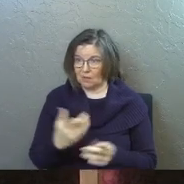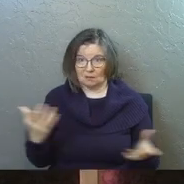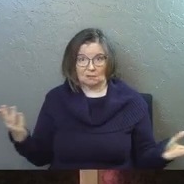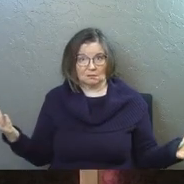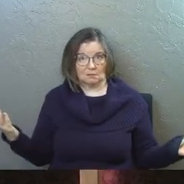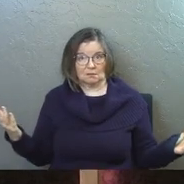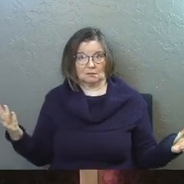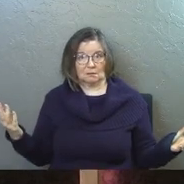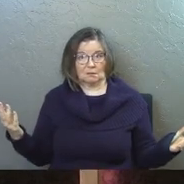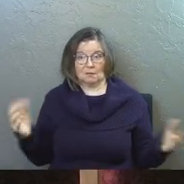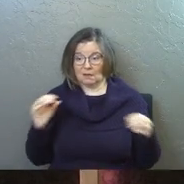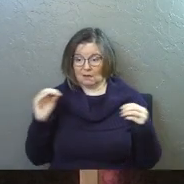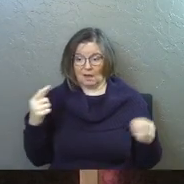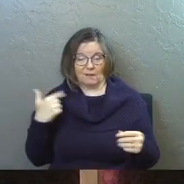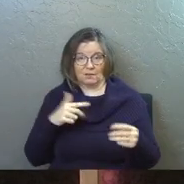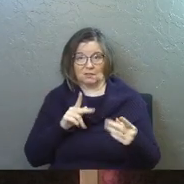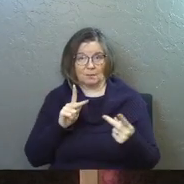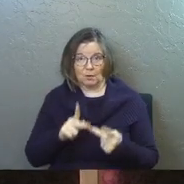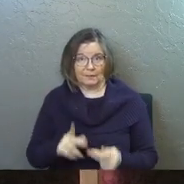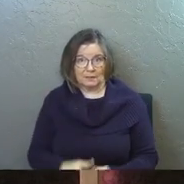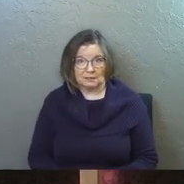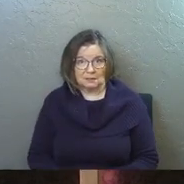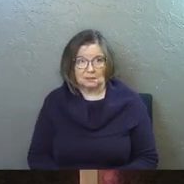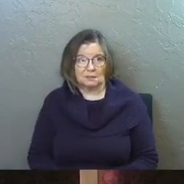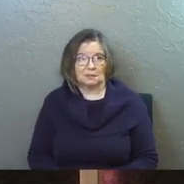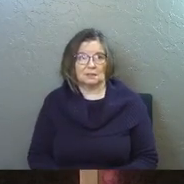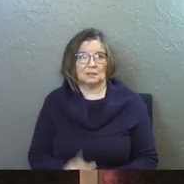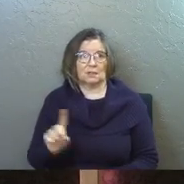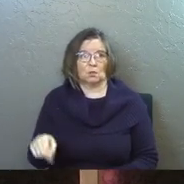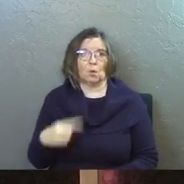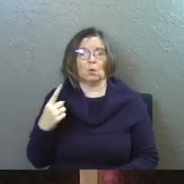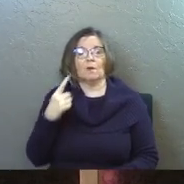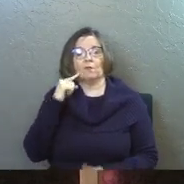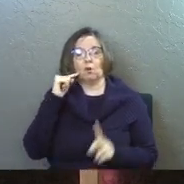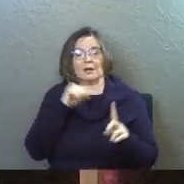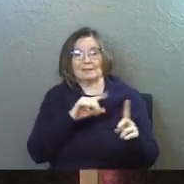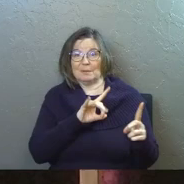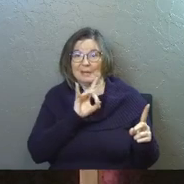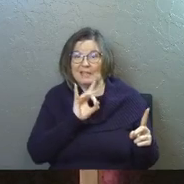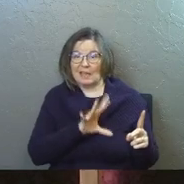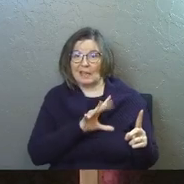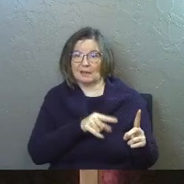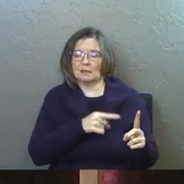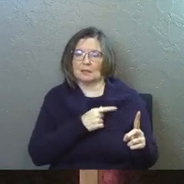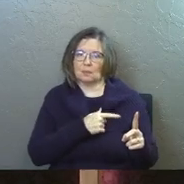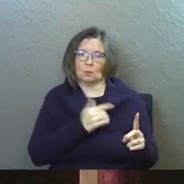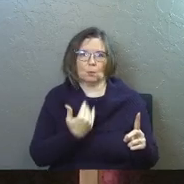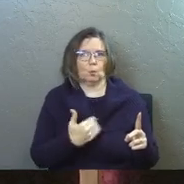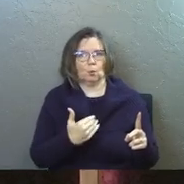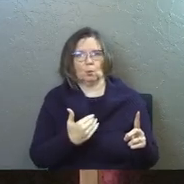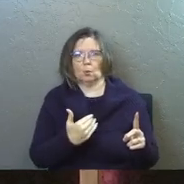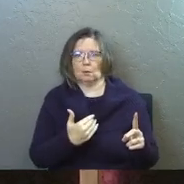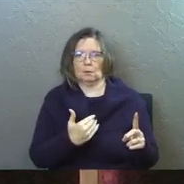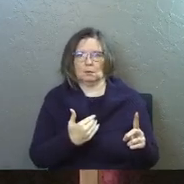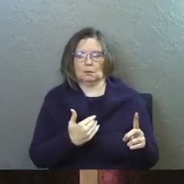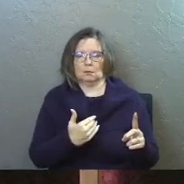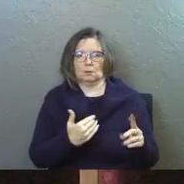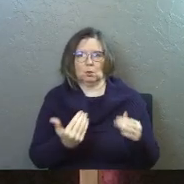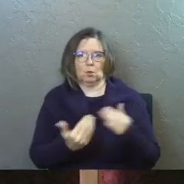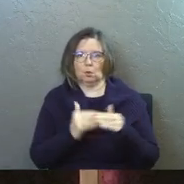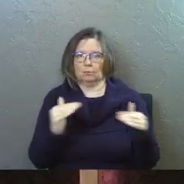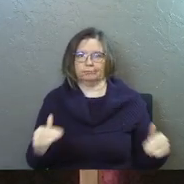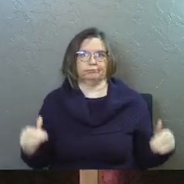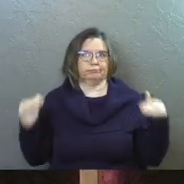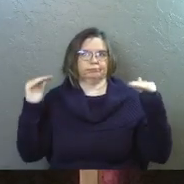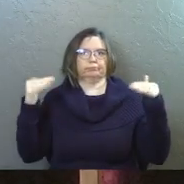a better amen? None of us are perfect. He's the only one. So for him to be hated, it's going to a whole other level.